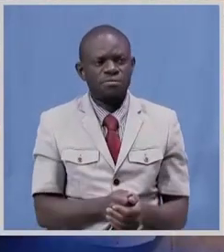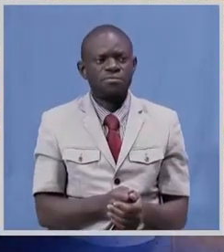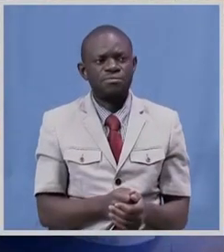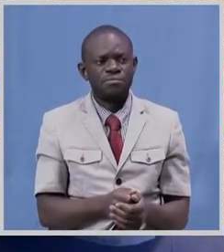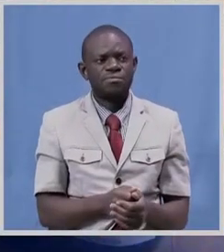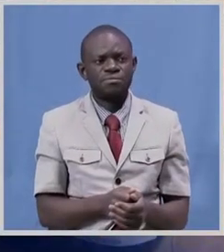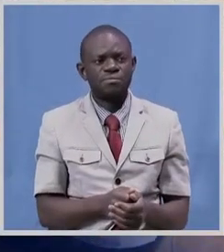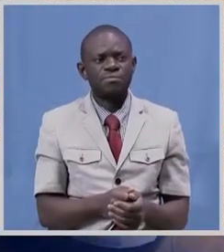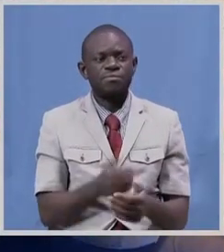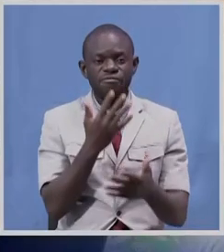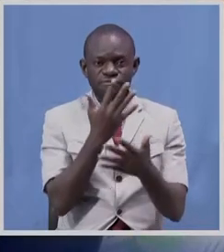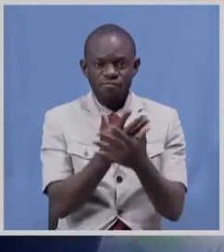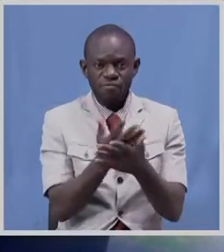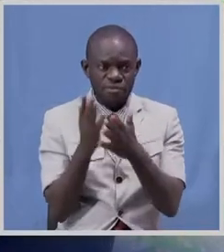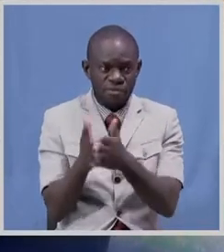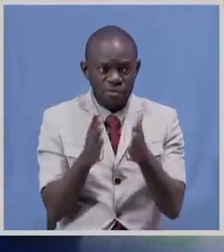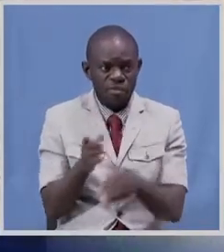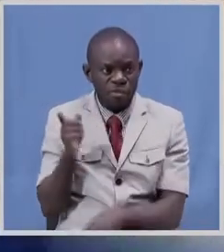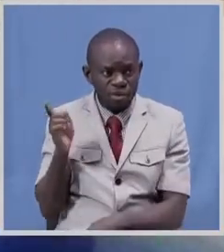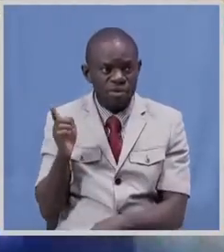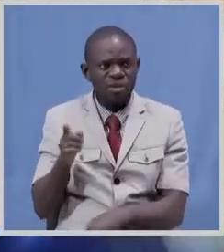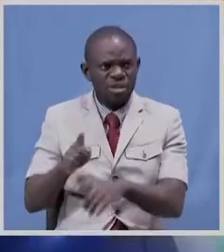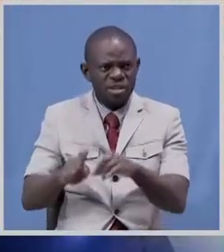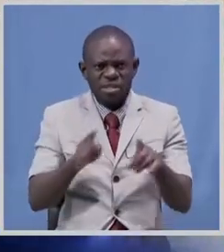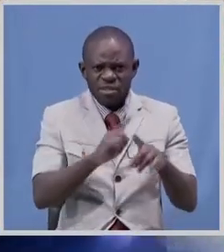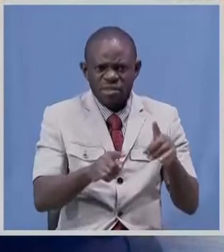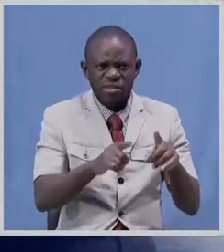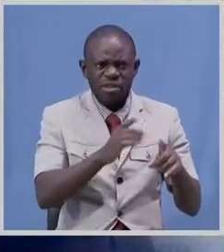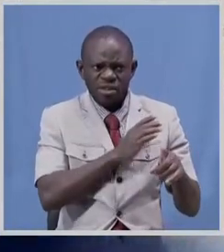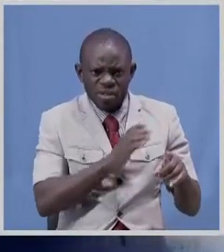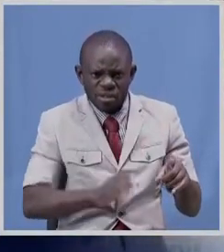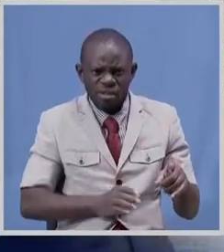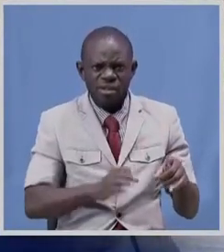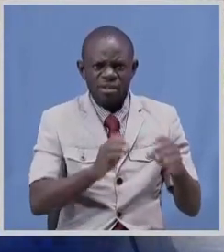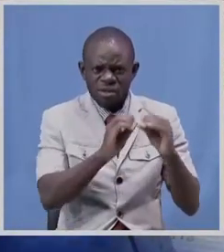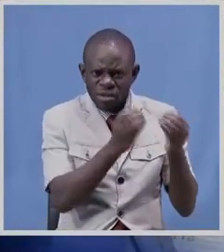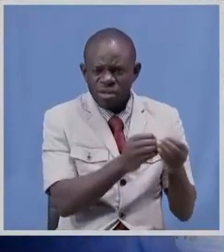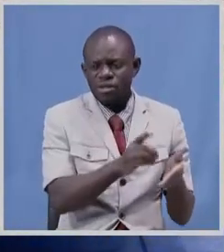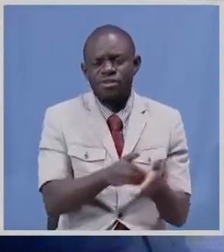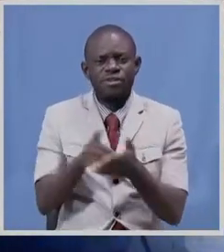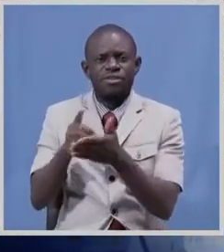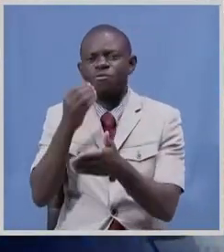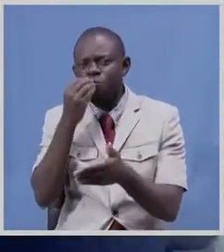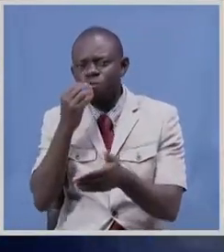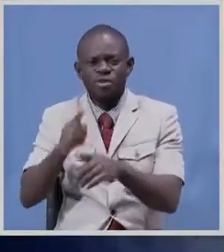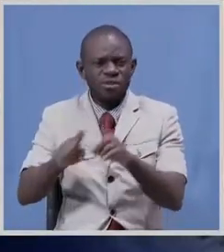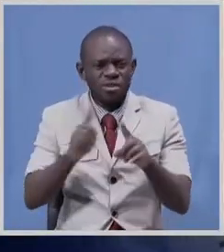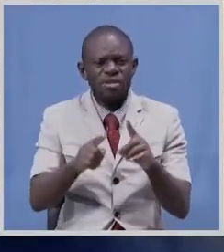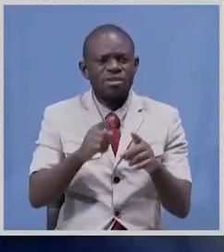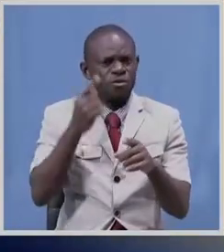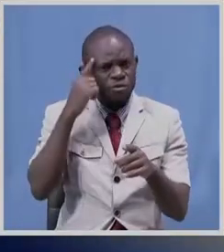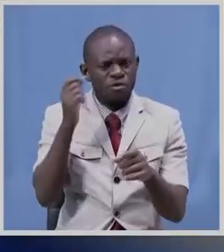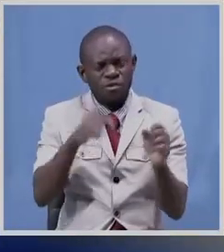contracting covet 19. the latest are the islamic education trust of zambia who donated food items and covet 19